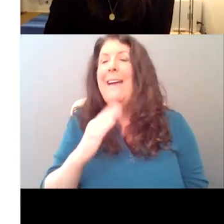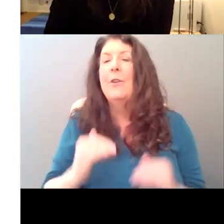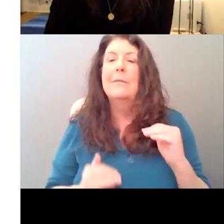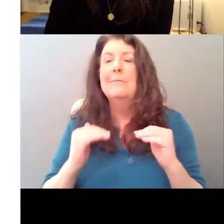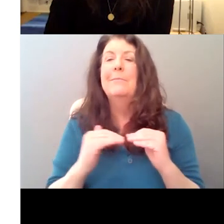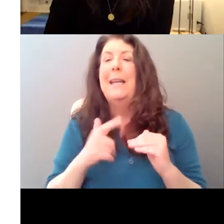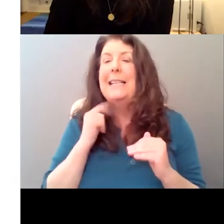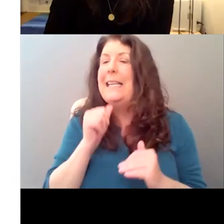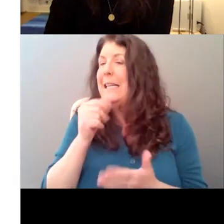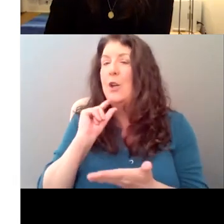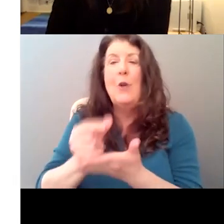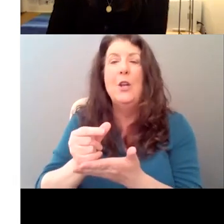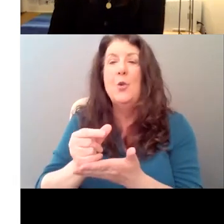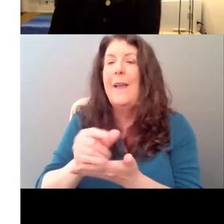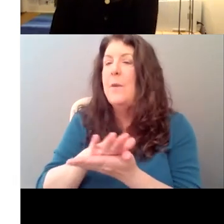Fascinating. Yeah. Love that.